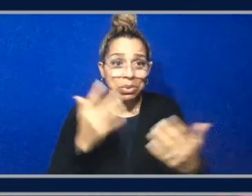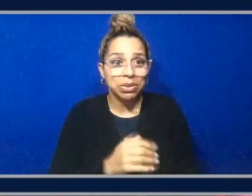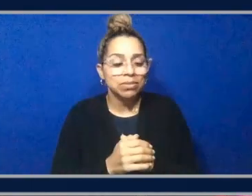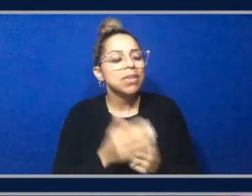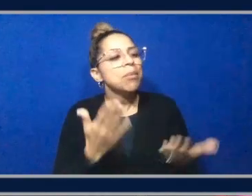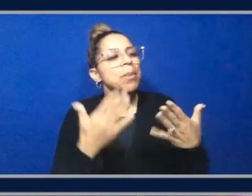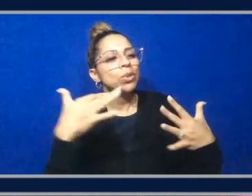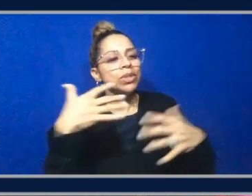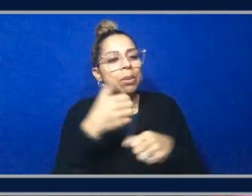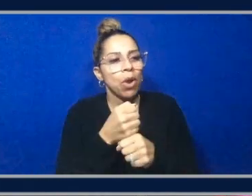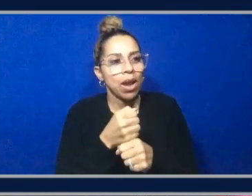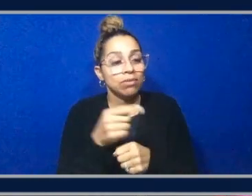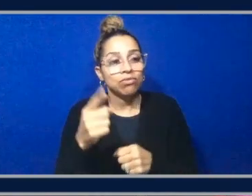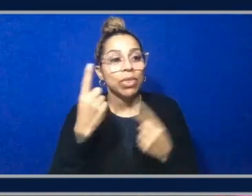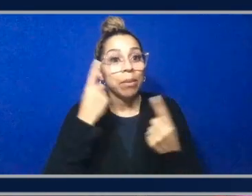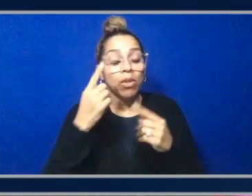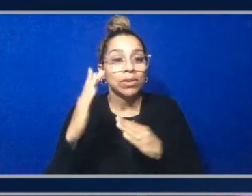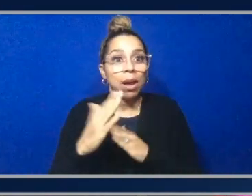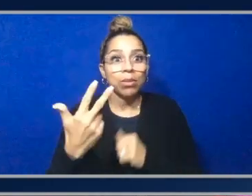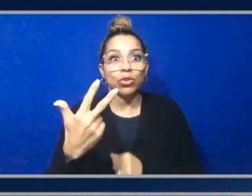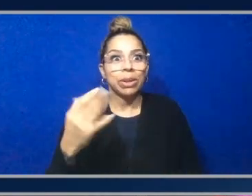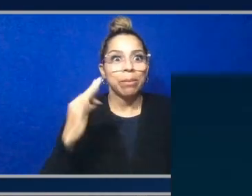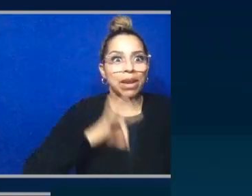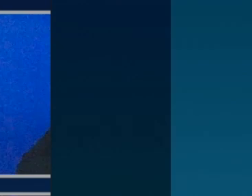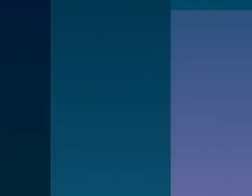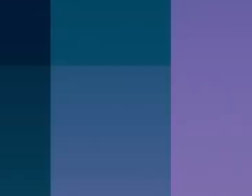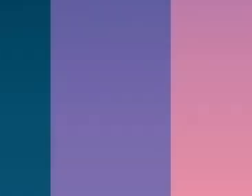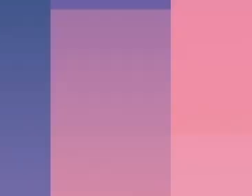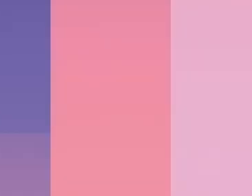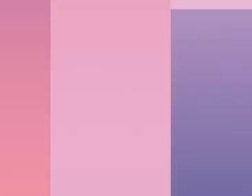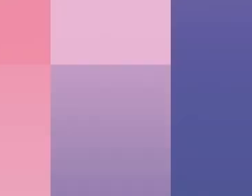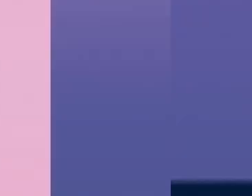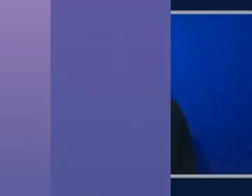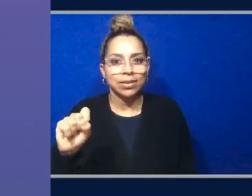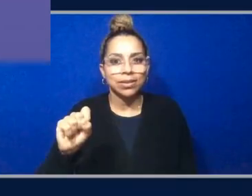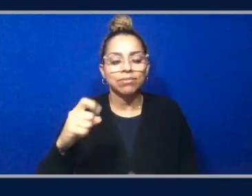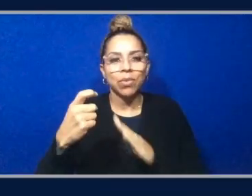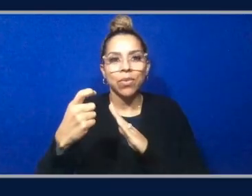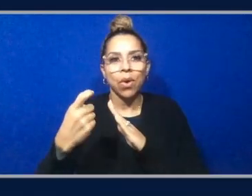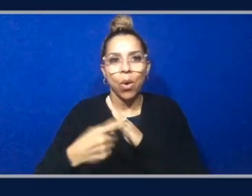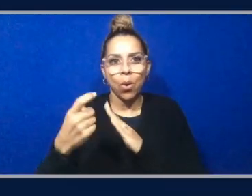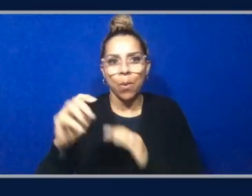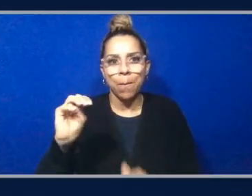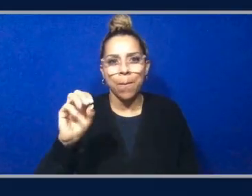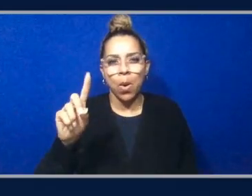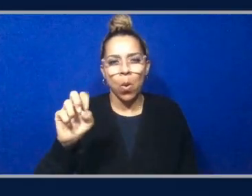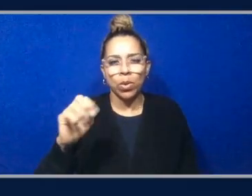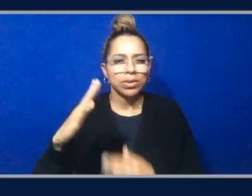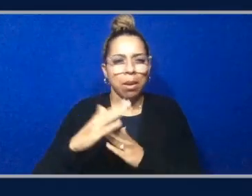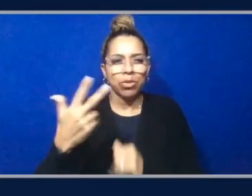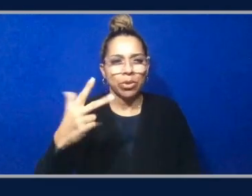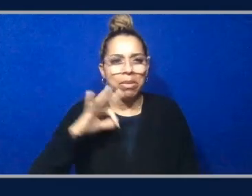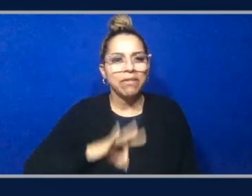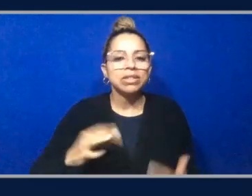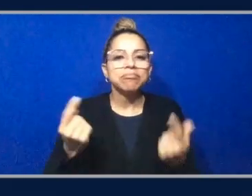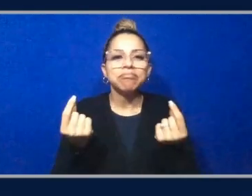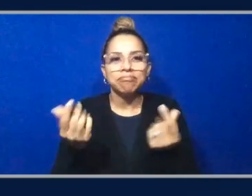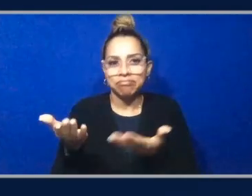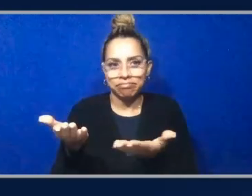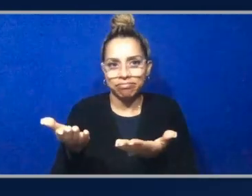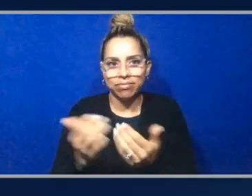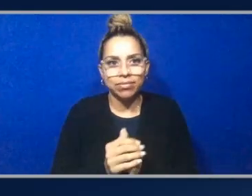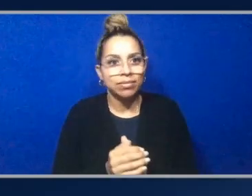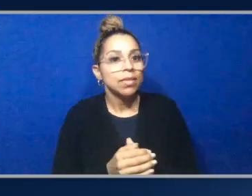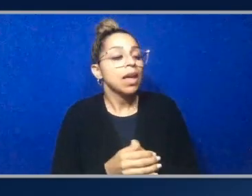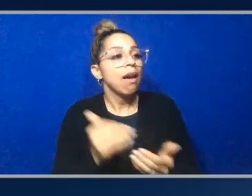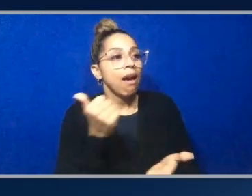benefits of EKS auto mode from both of you, what do you think those would be? I think first and foremost is it allows customers to